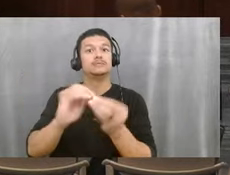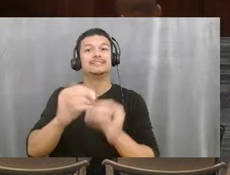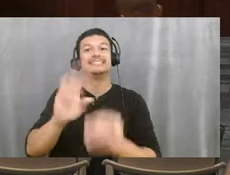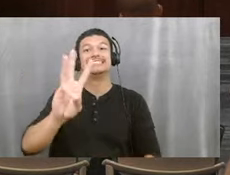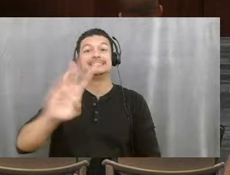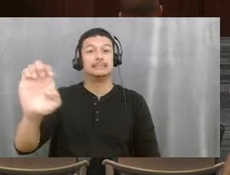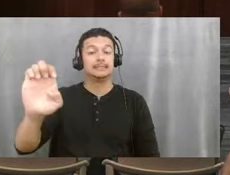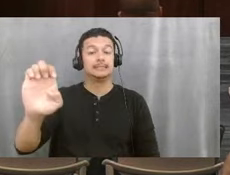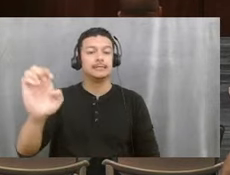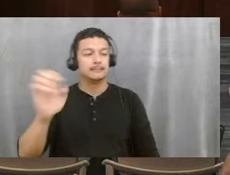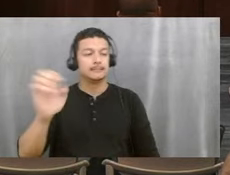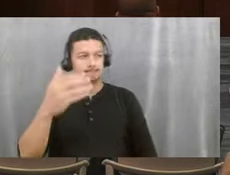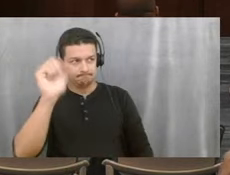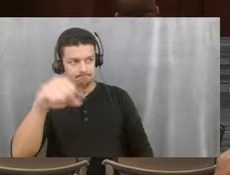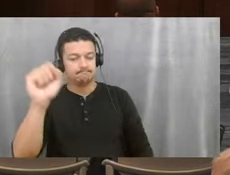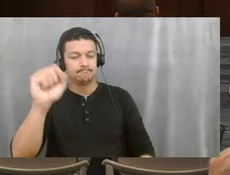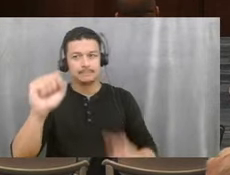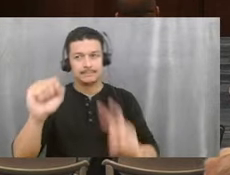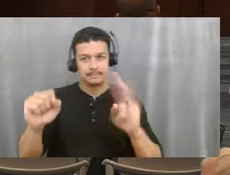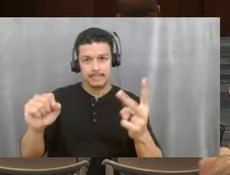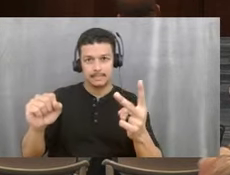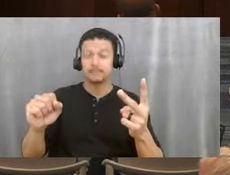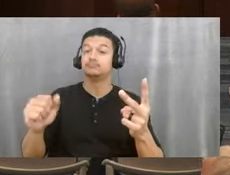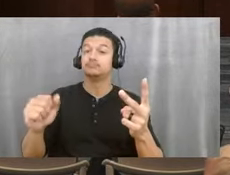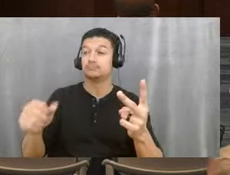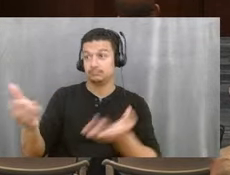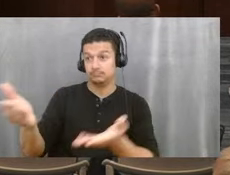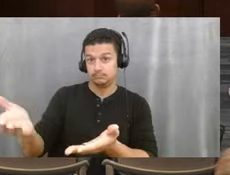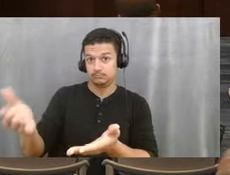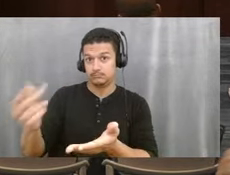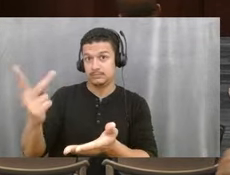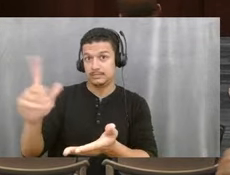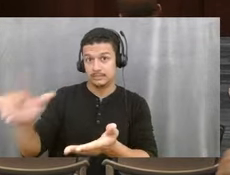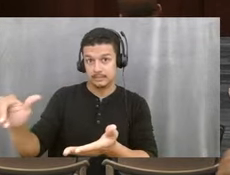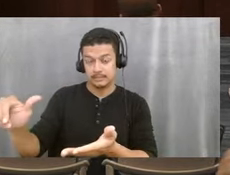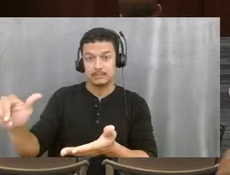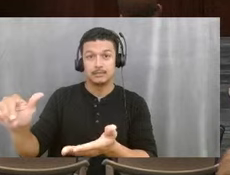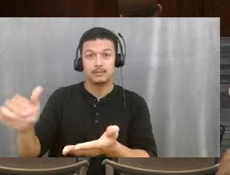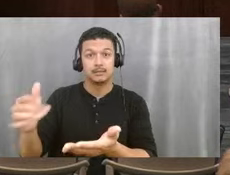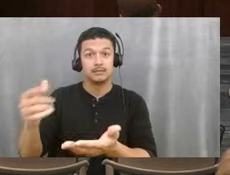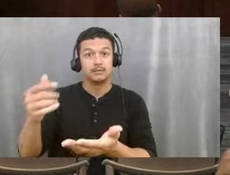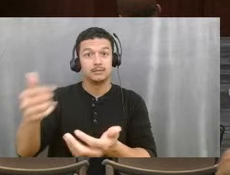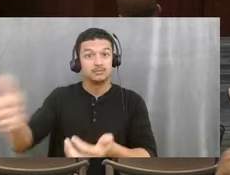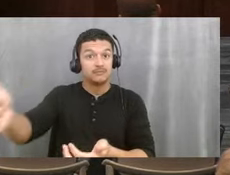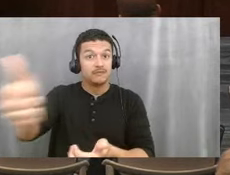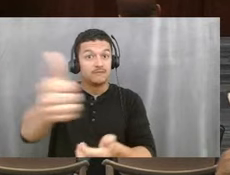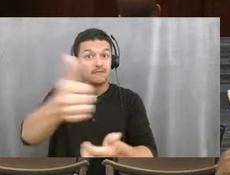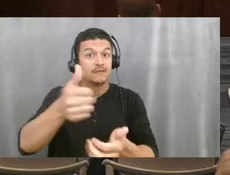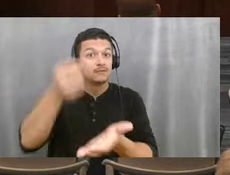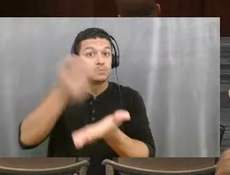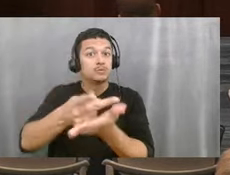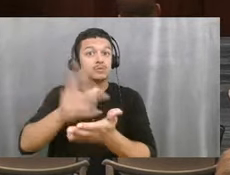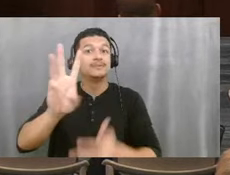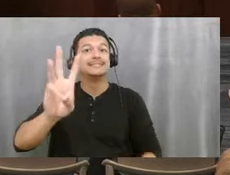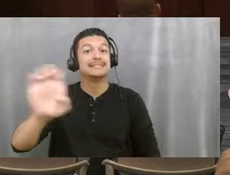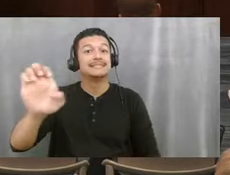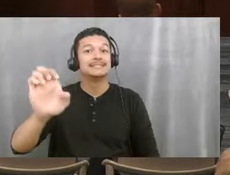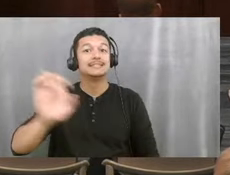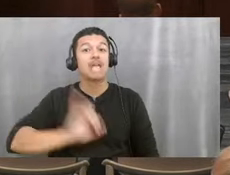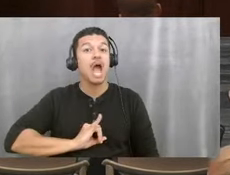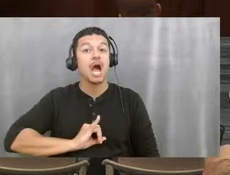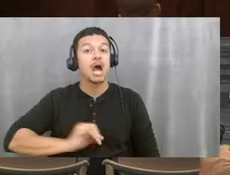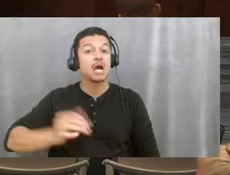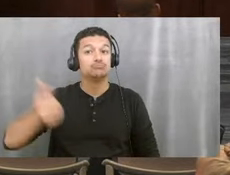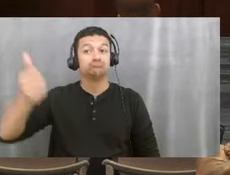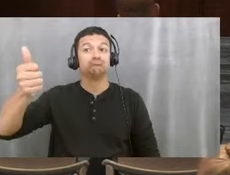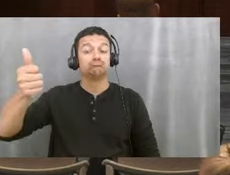So moved. Second. We have a motion. heard a second from Commissioner Kelly. All those in favor of approving item 6E, say aye. Aye. Aye.